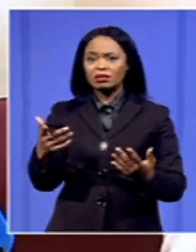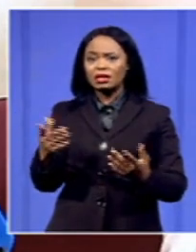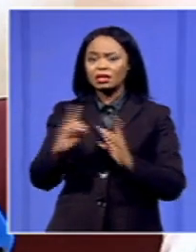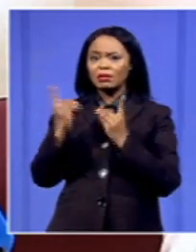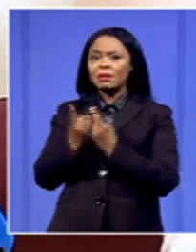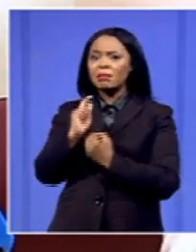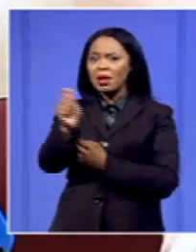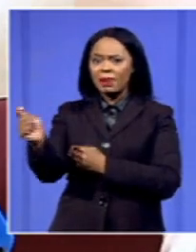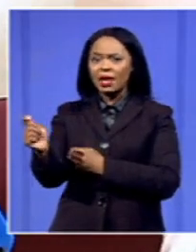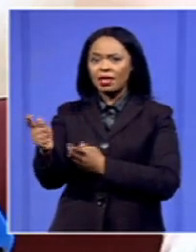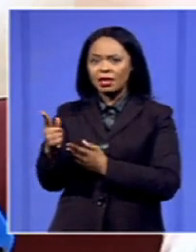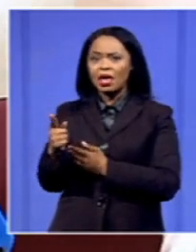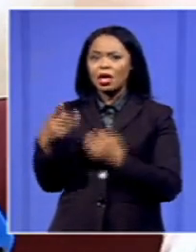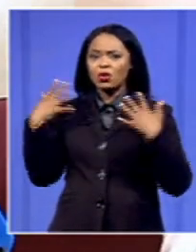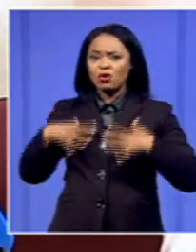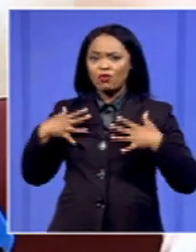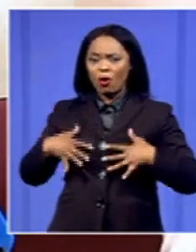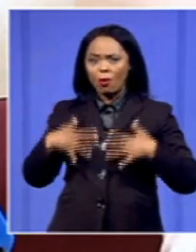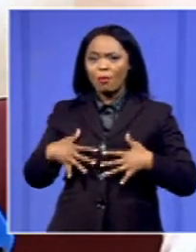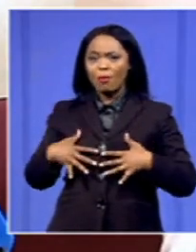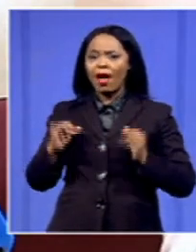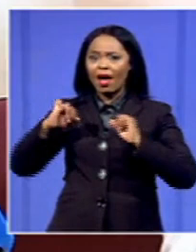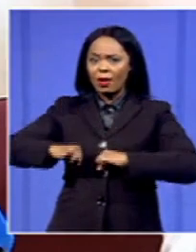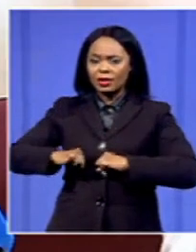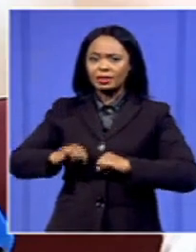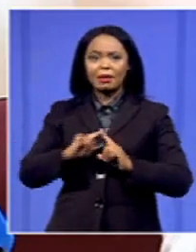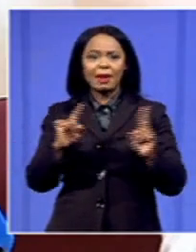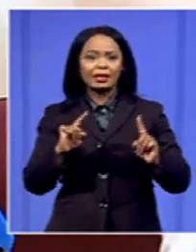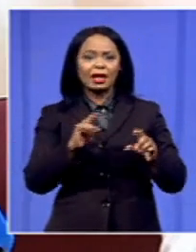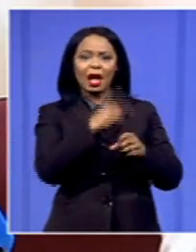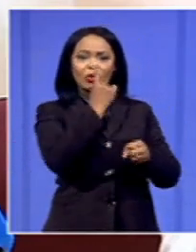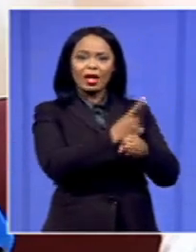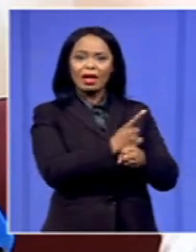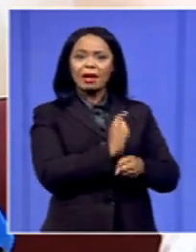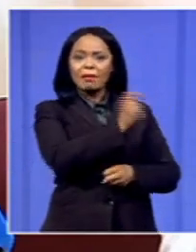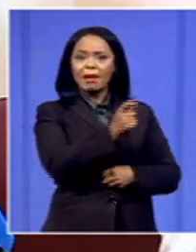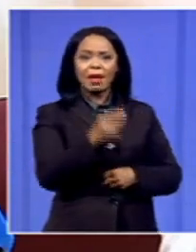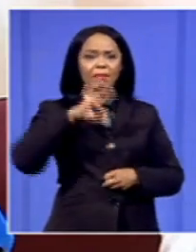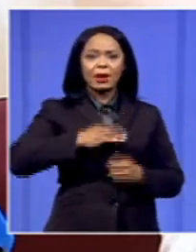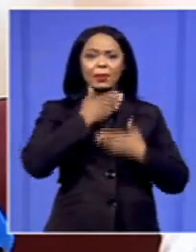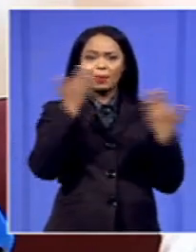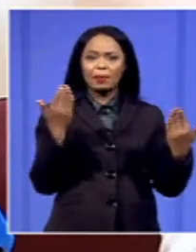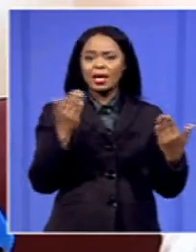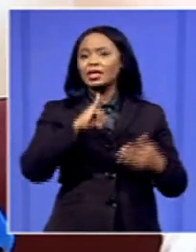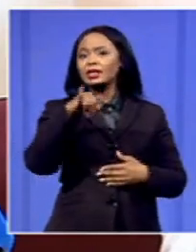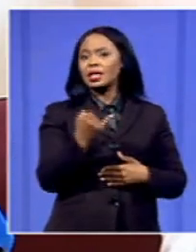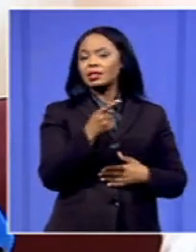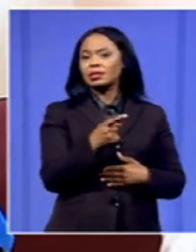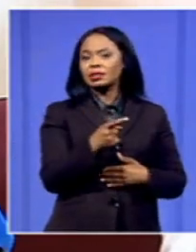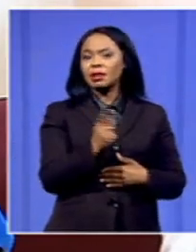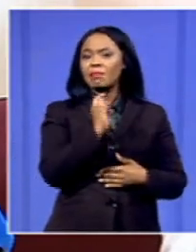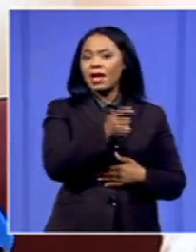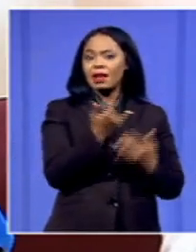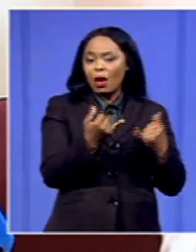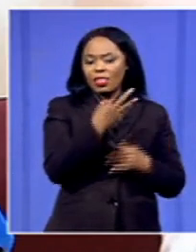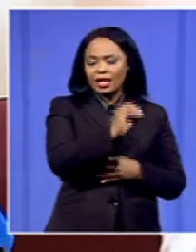allowance. Only in Hauden they were not paid their uniform allowance, and they only recently got paid now on the 30th, whereas